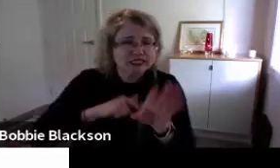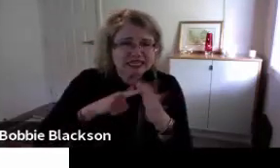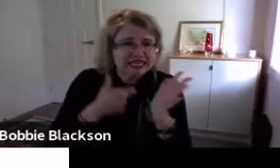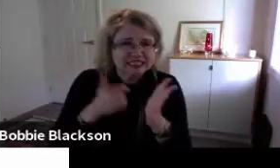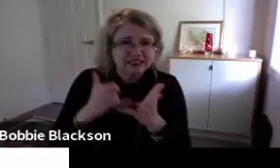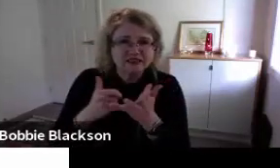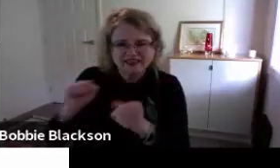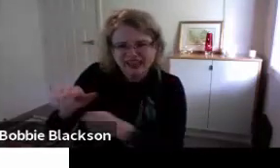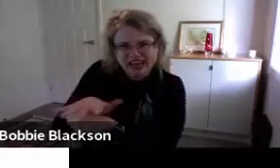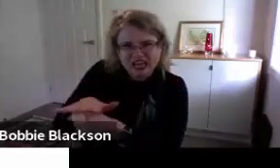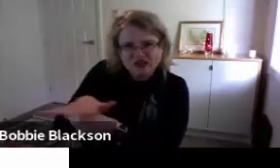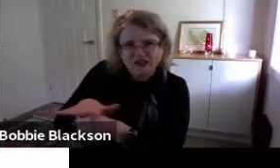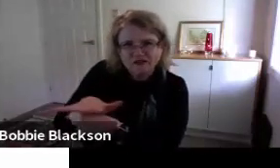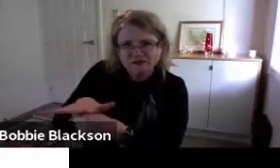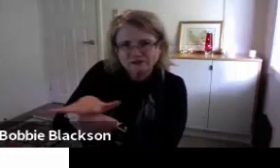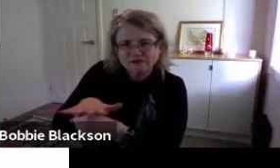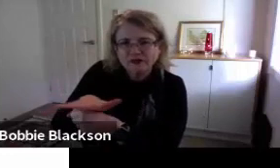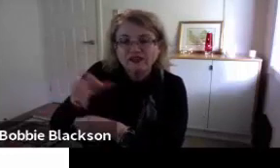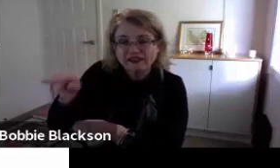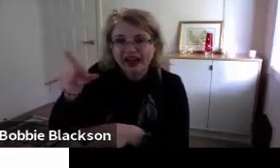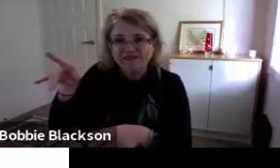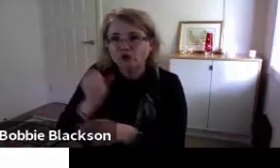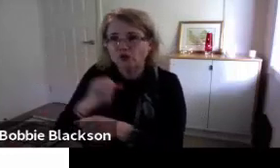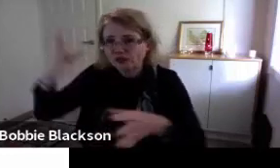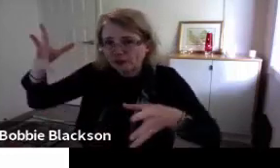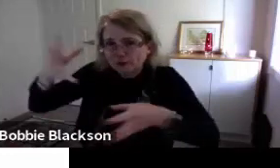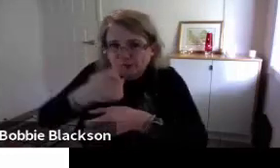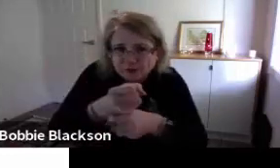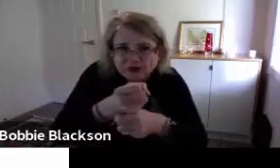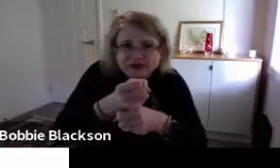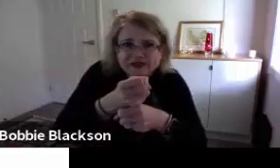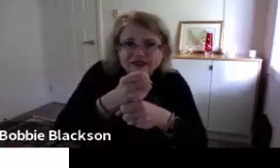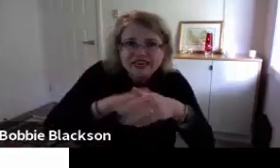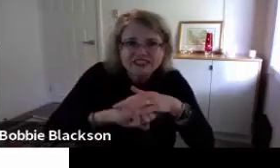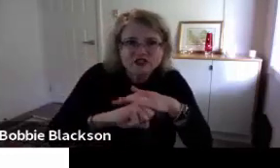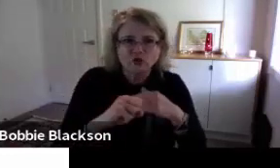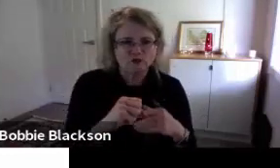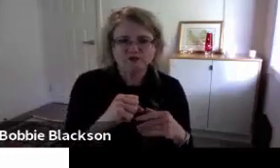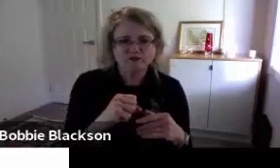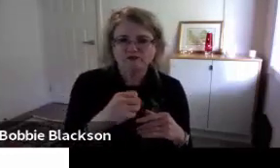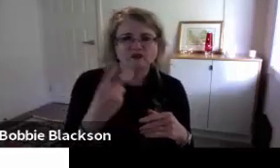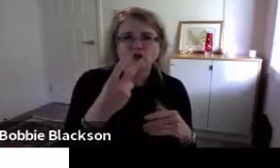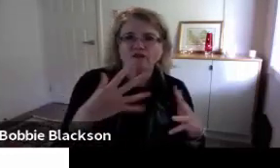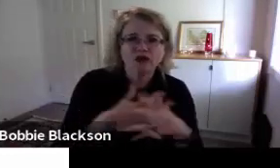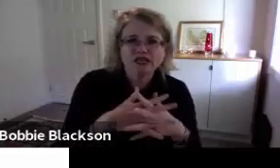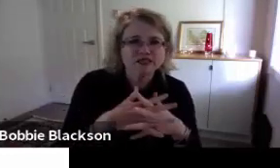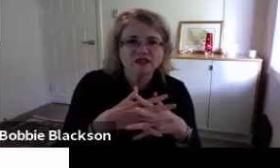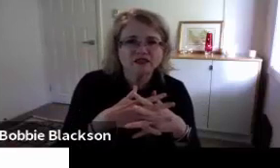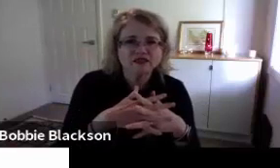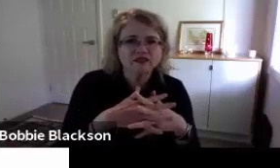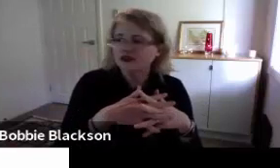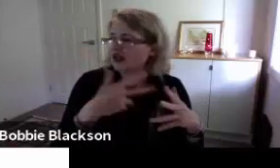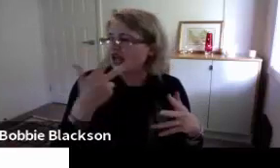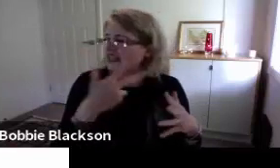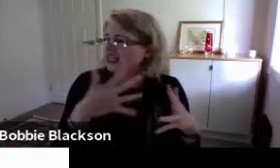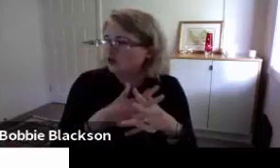academic may have been trained for years in this department and they are quite good